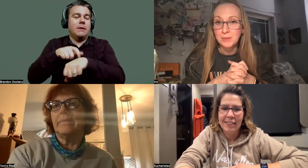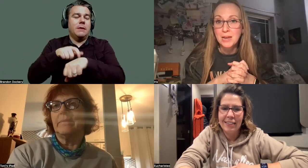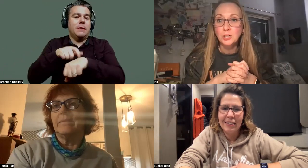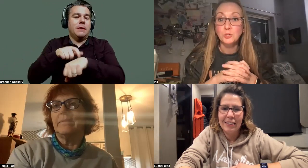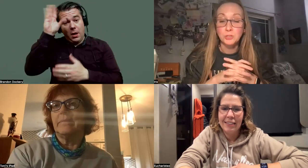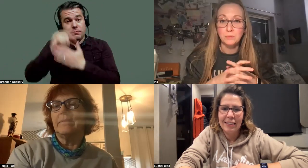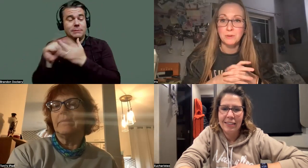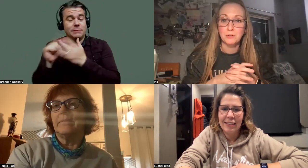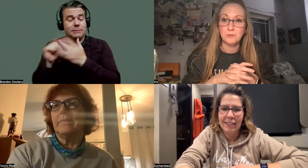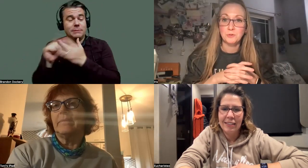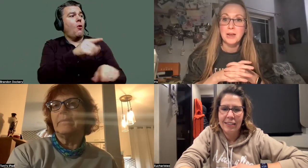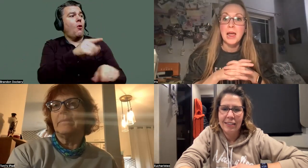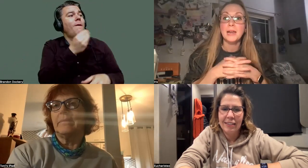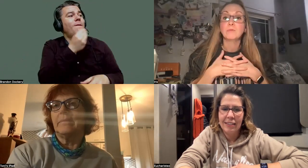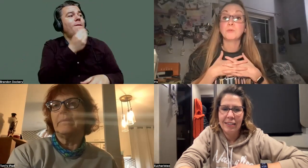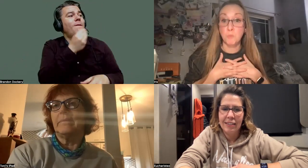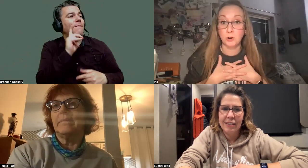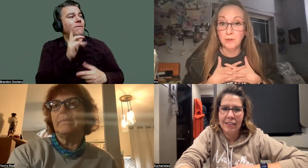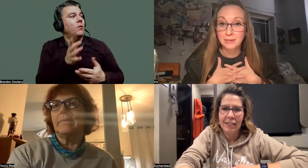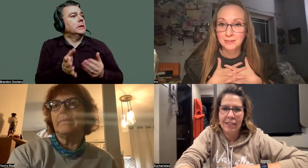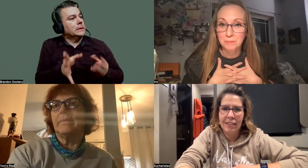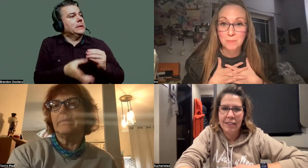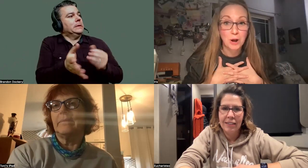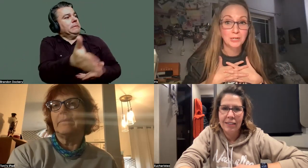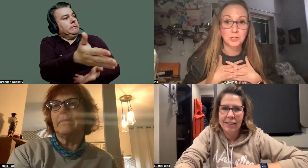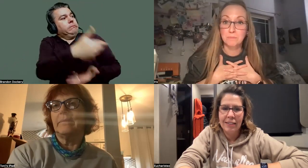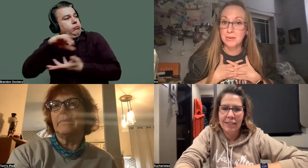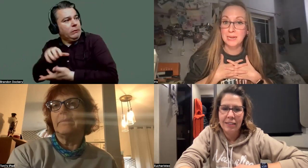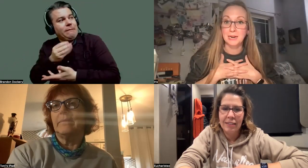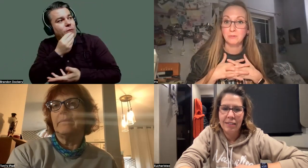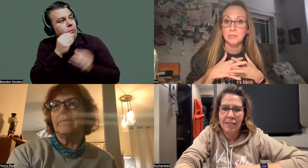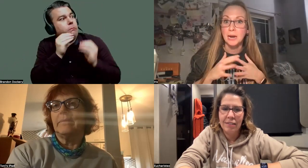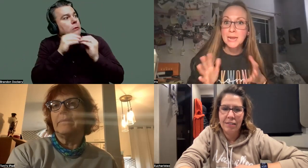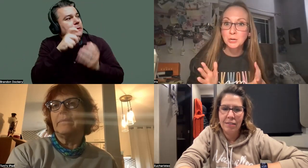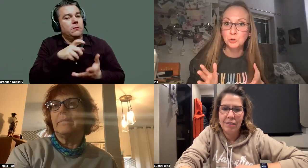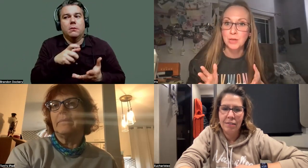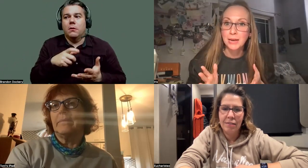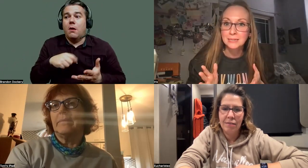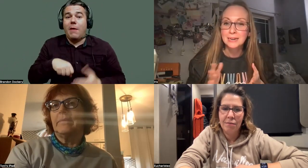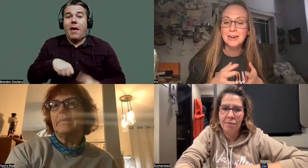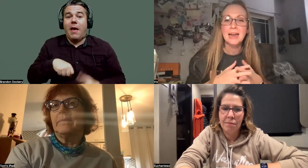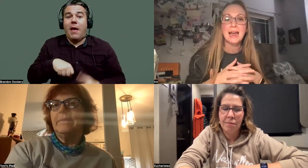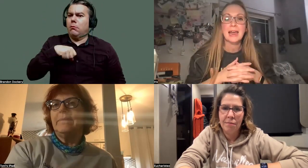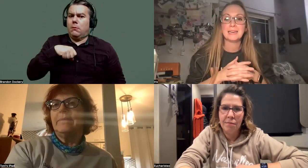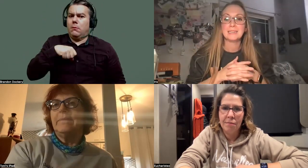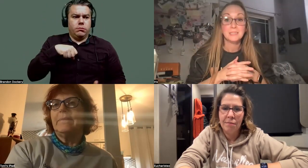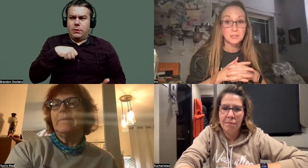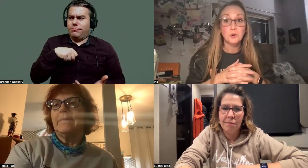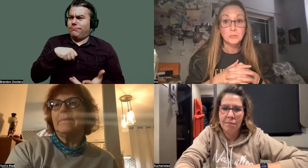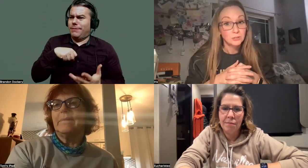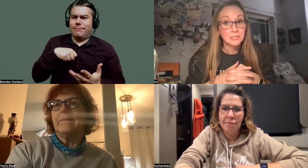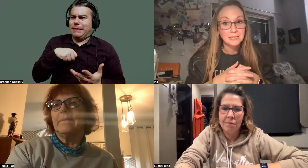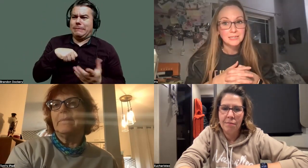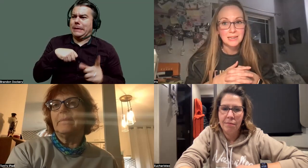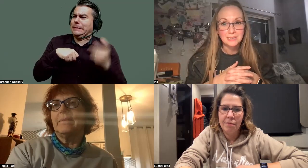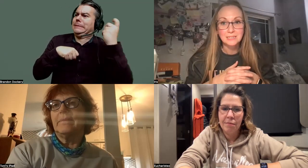bank to supplement our food. And I was mortified. Like my pride took a big hit. I was like, I can't do that. And he's like,